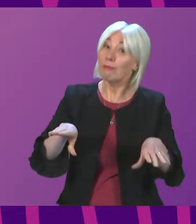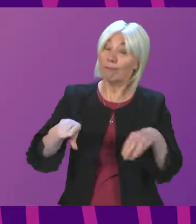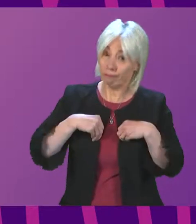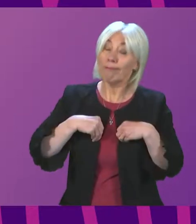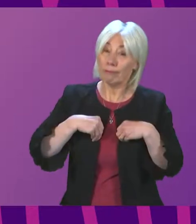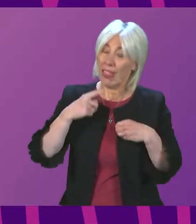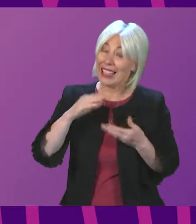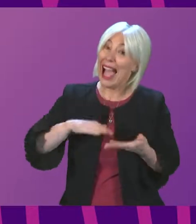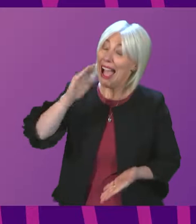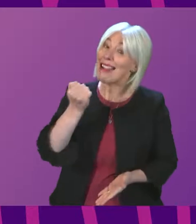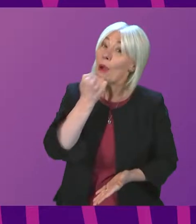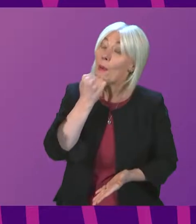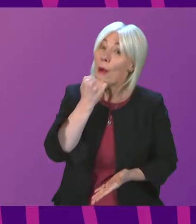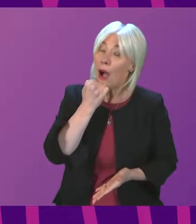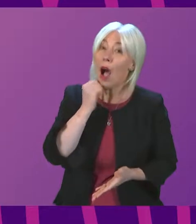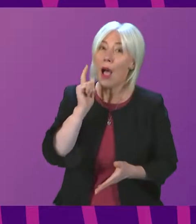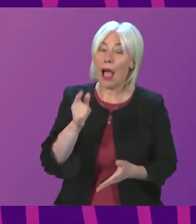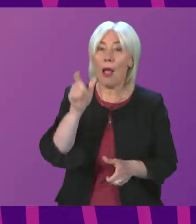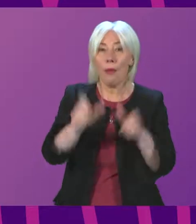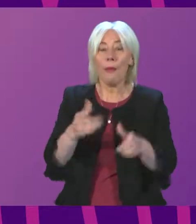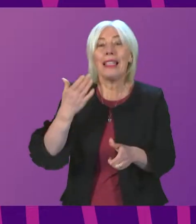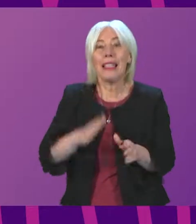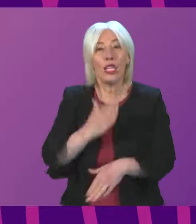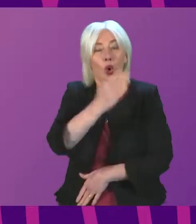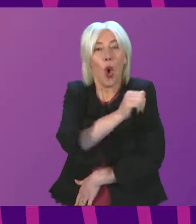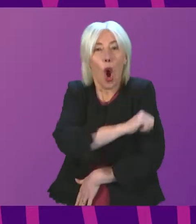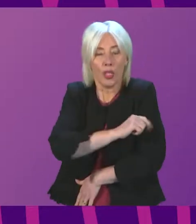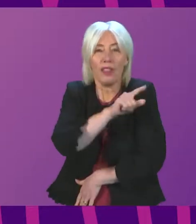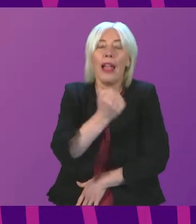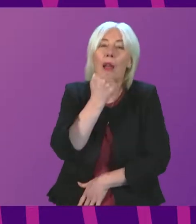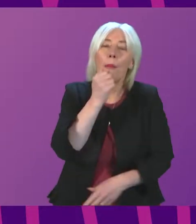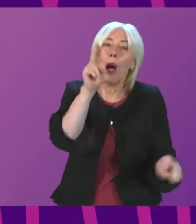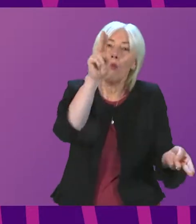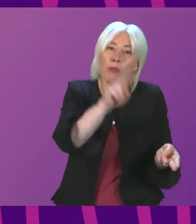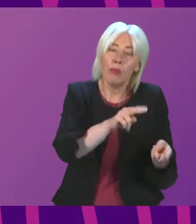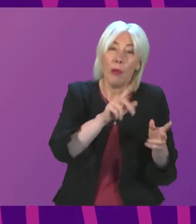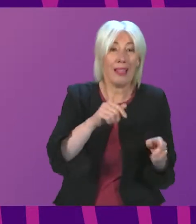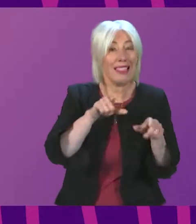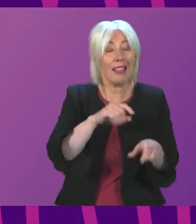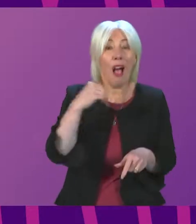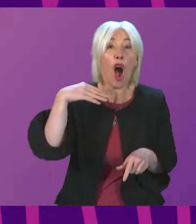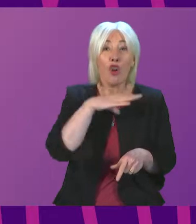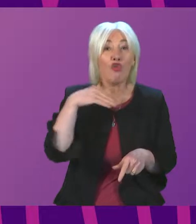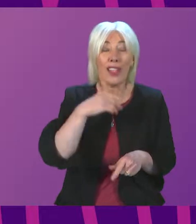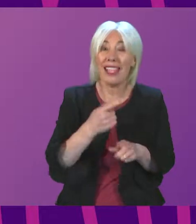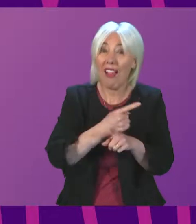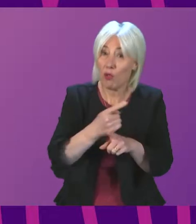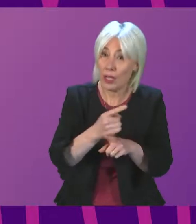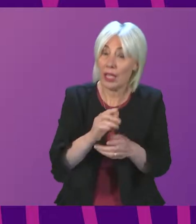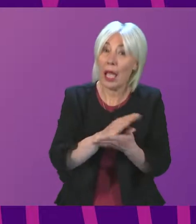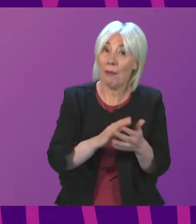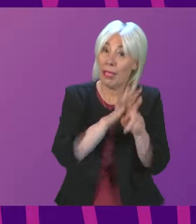infection. And although the number needing hospital care is reducing, it is still in the hundreds each week and pressure on the NHS